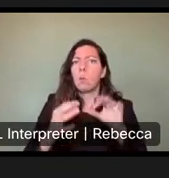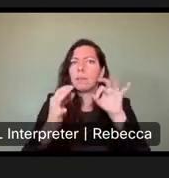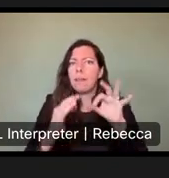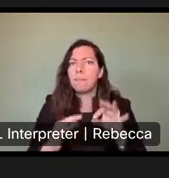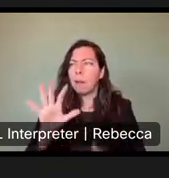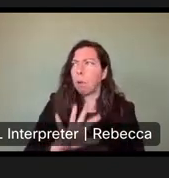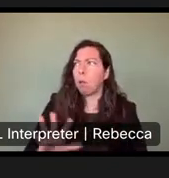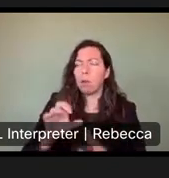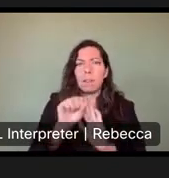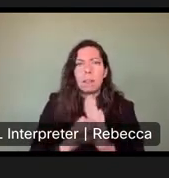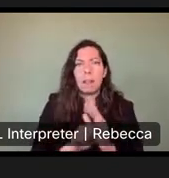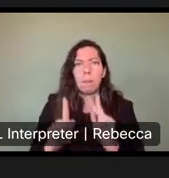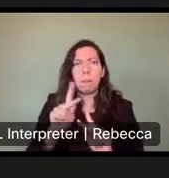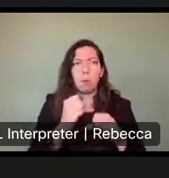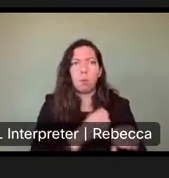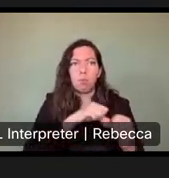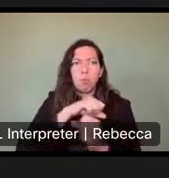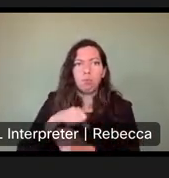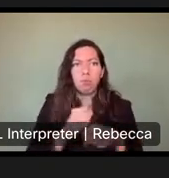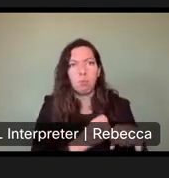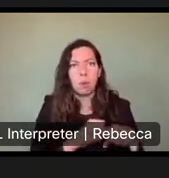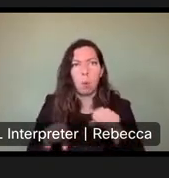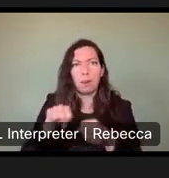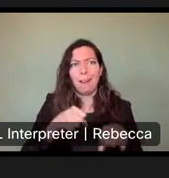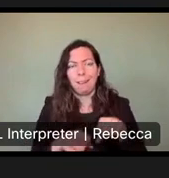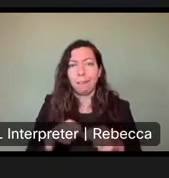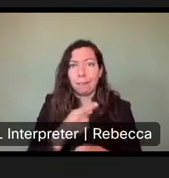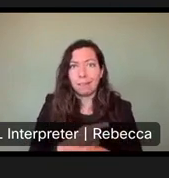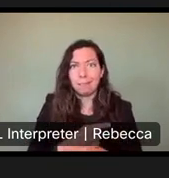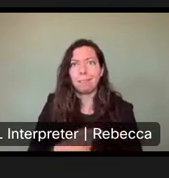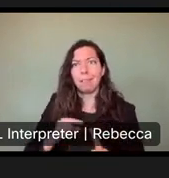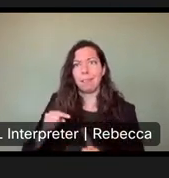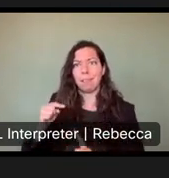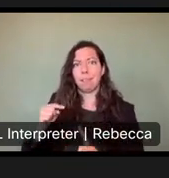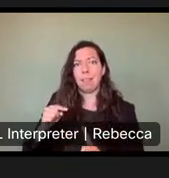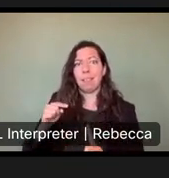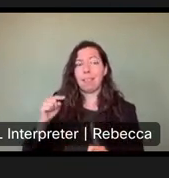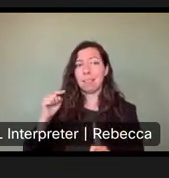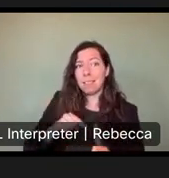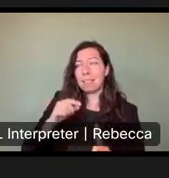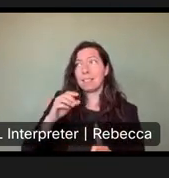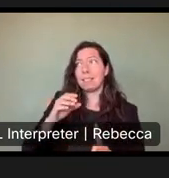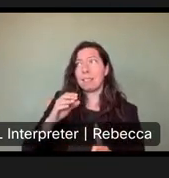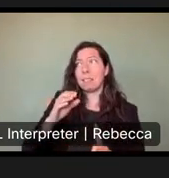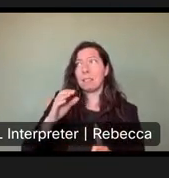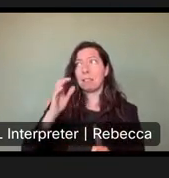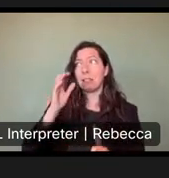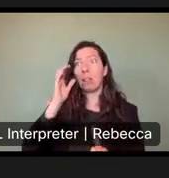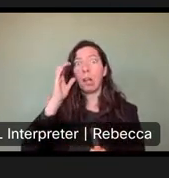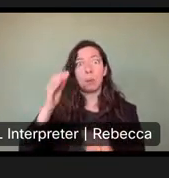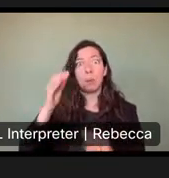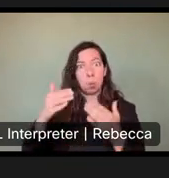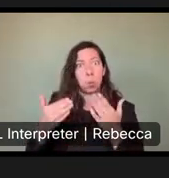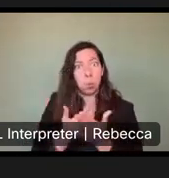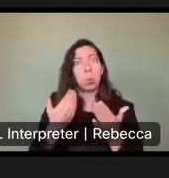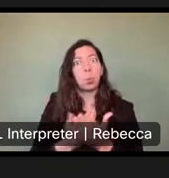state. Obviously, this is an has been an emergency, uh, emergent, uh, use of recreation outdoor recreation